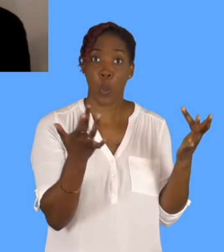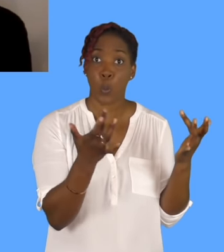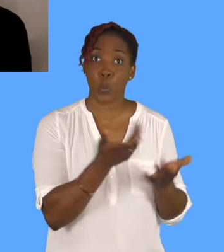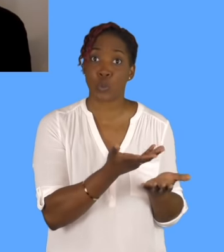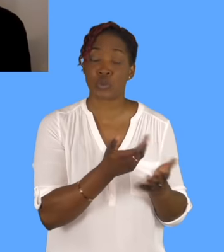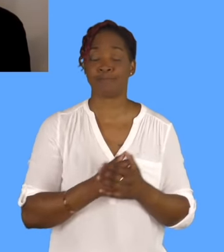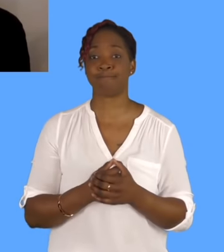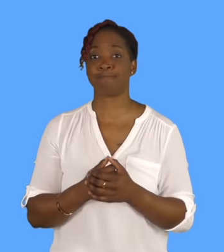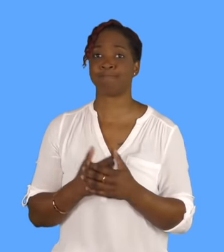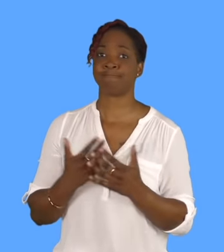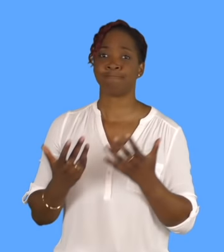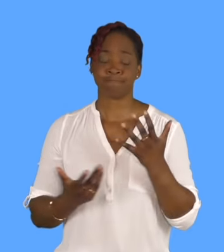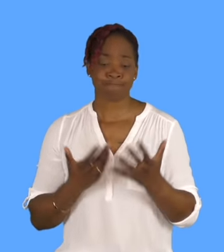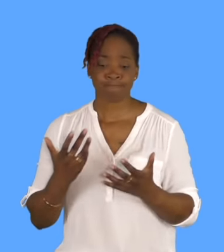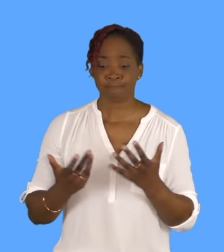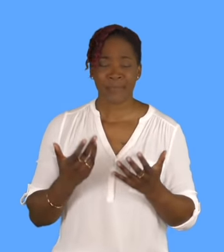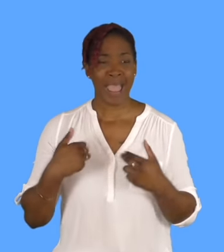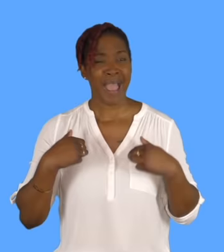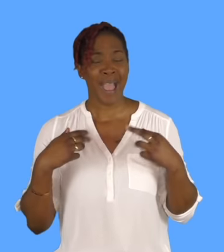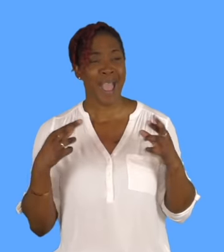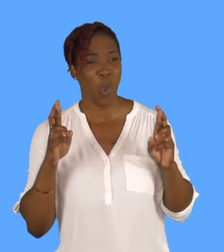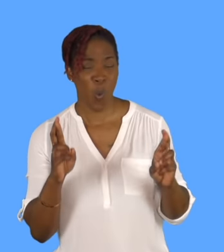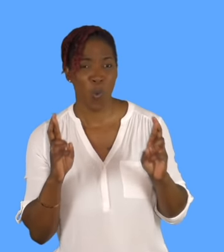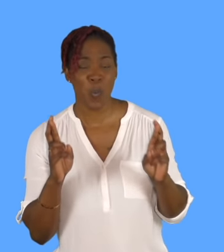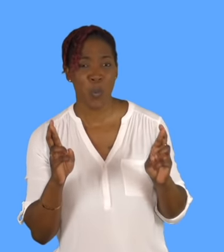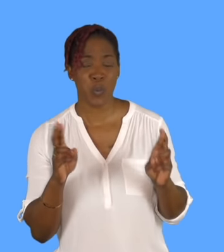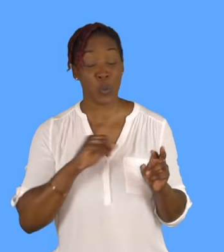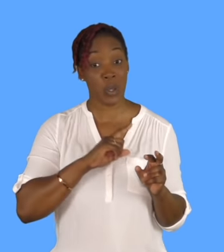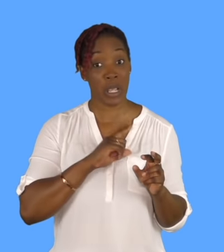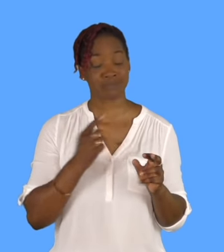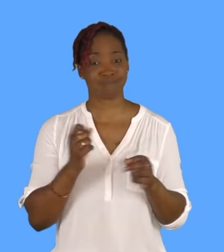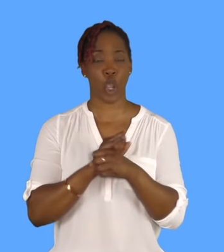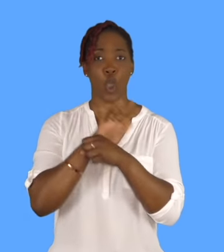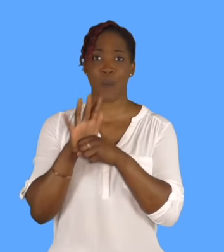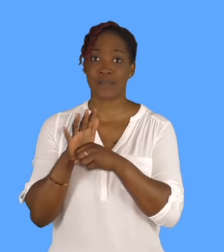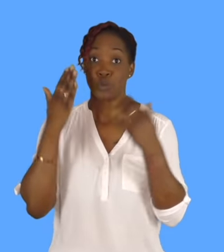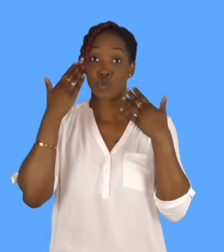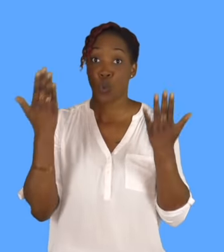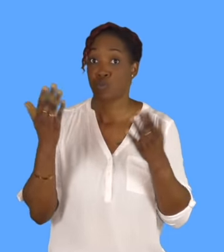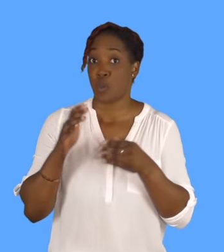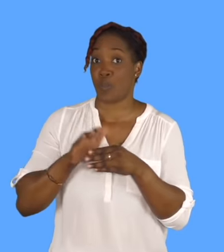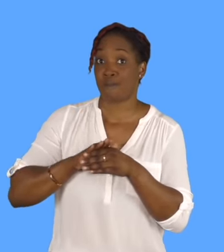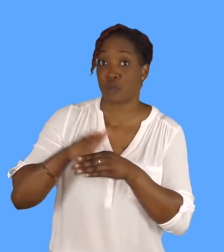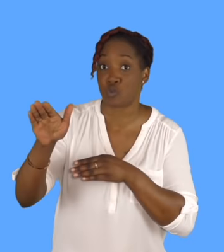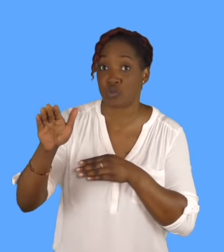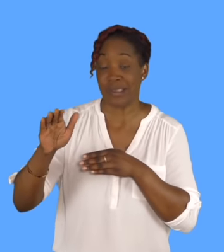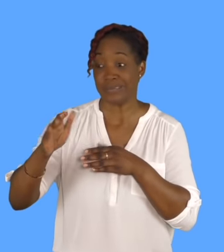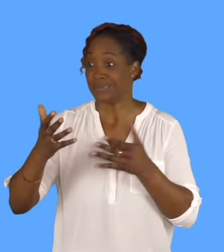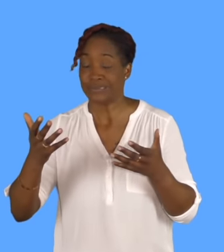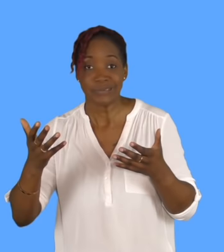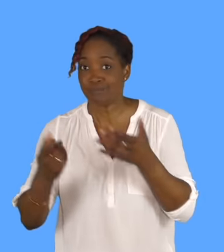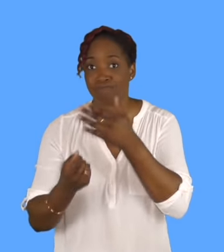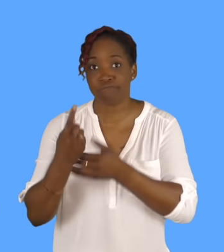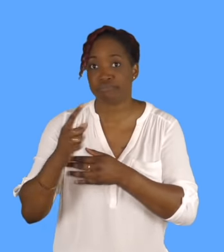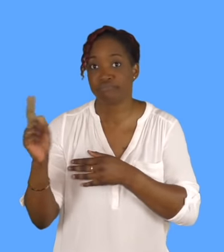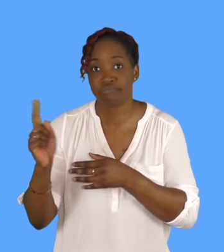really hope so, because I think because of COVID, we don't know how it's going to, what is going to happen, how much are